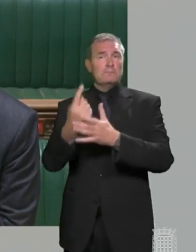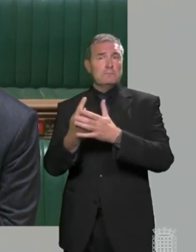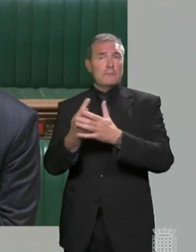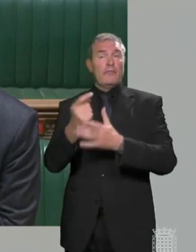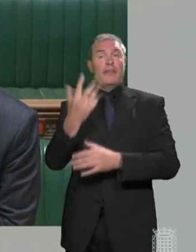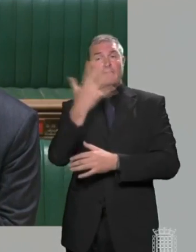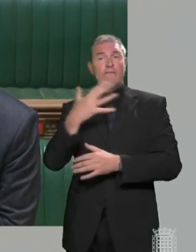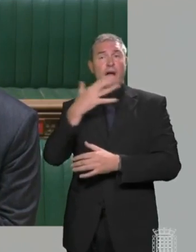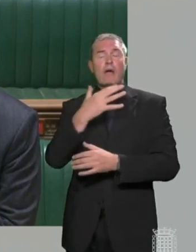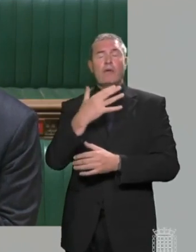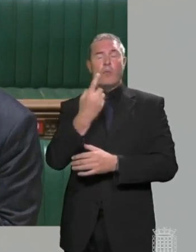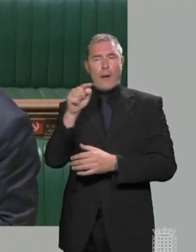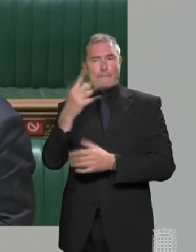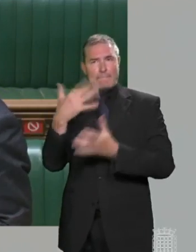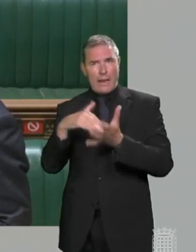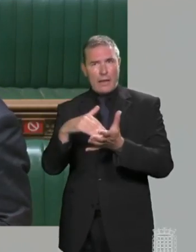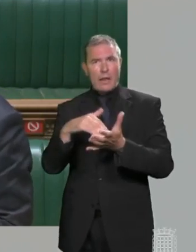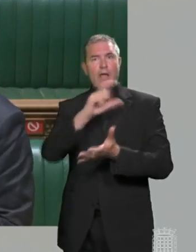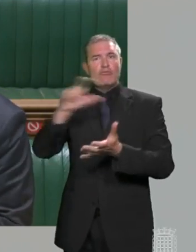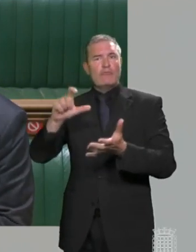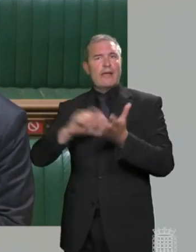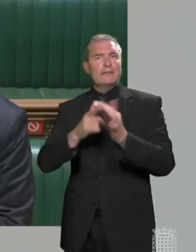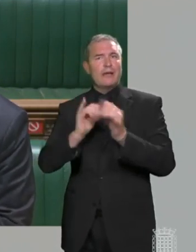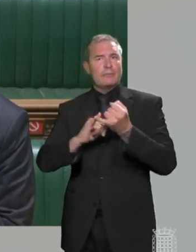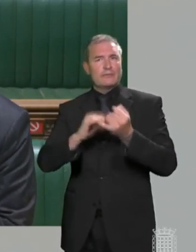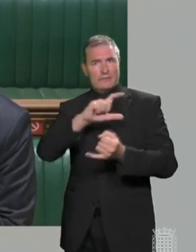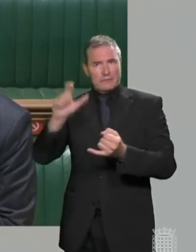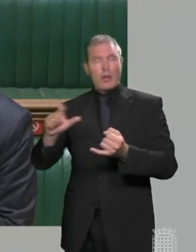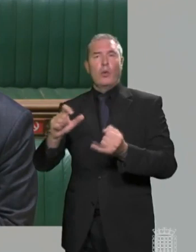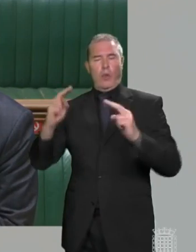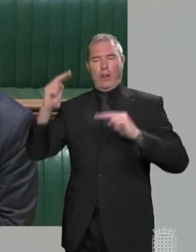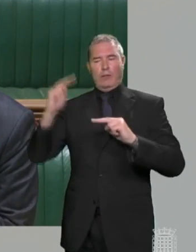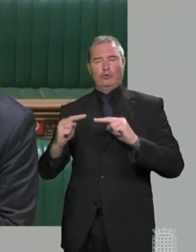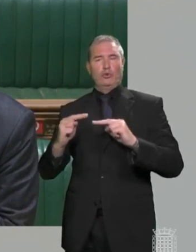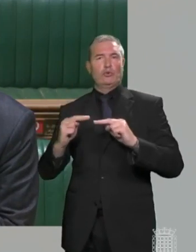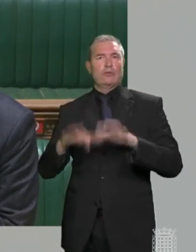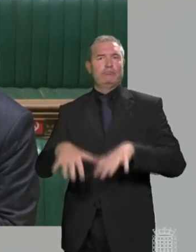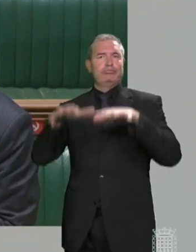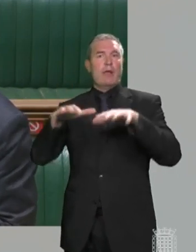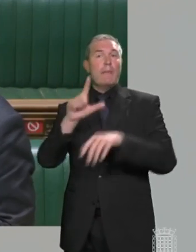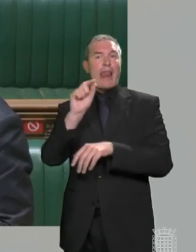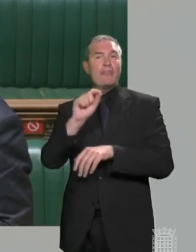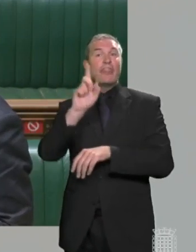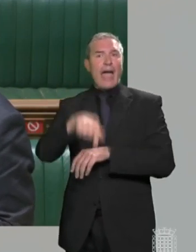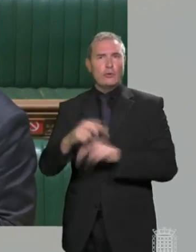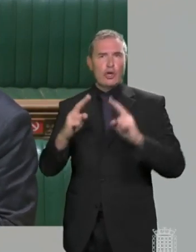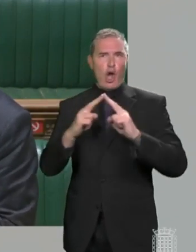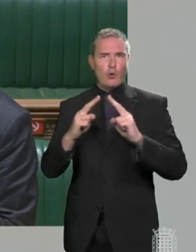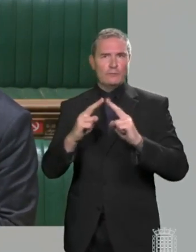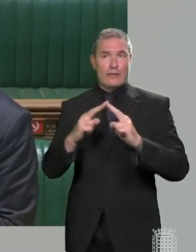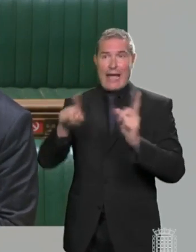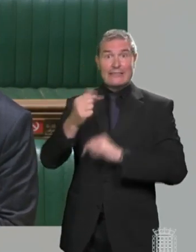The £501 million River Thames scheme will reduce the flood risk for 11,000 homes and 16,000 businesses.